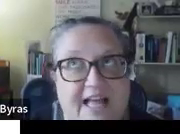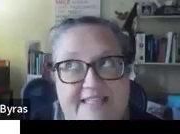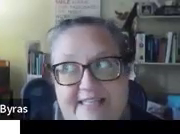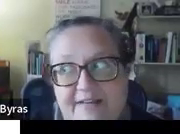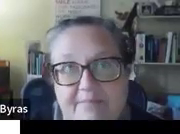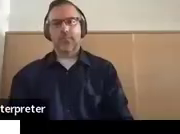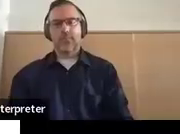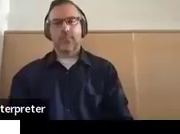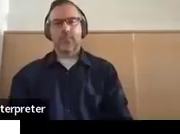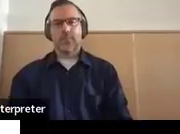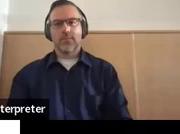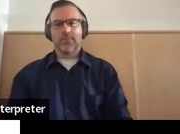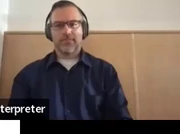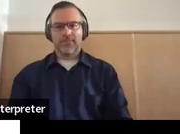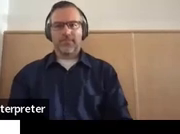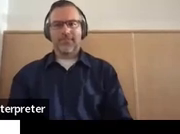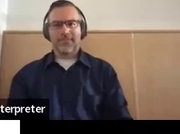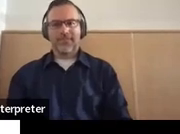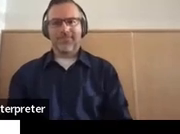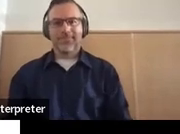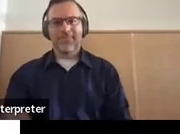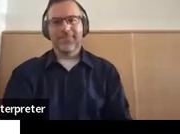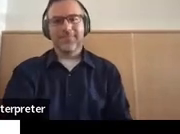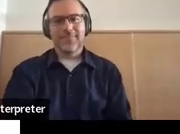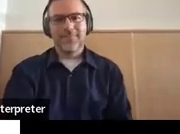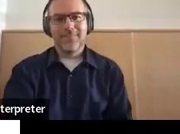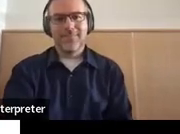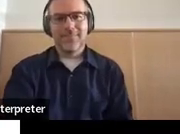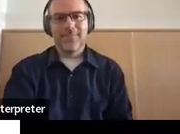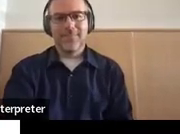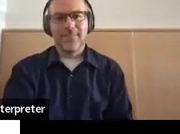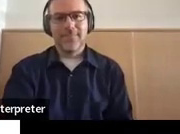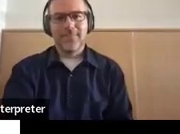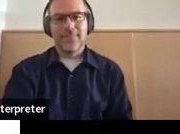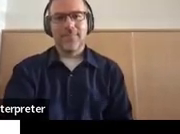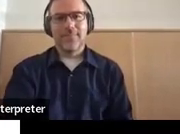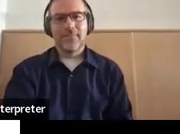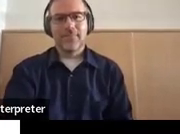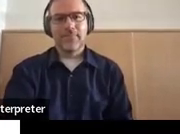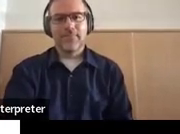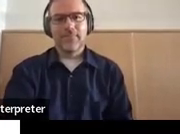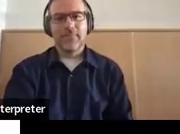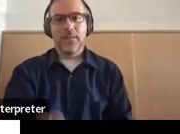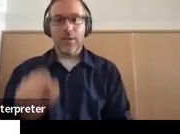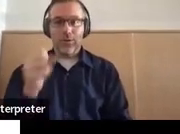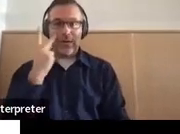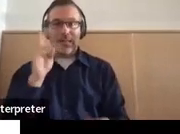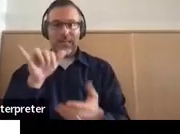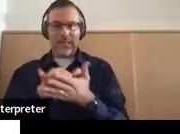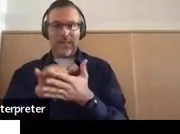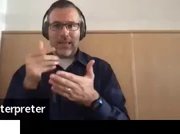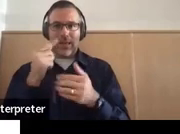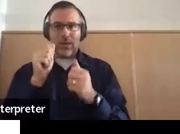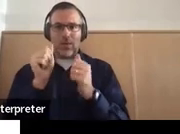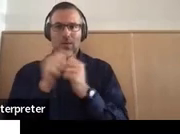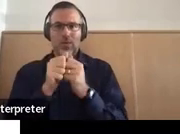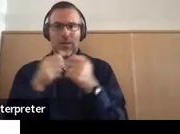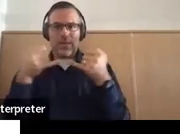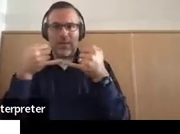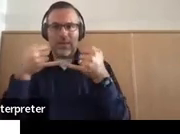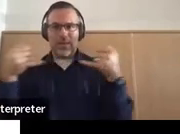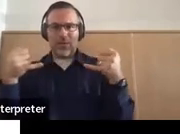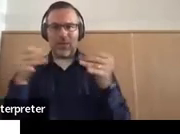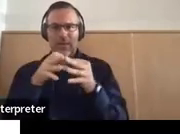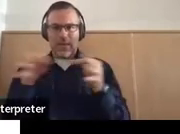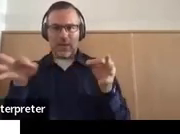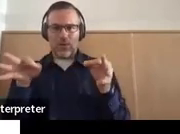underlined, I made up a new word, underlined language, we got as much bang for our buck with this one